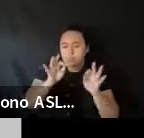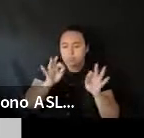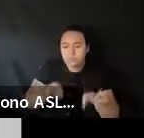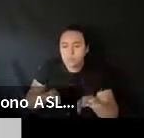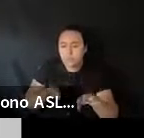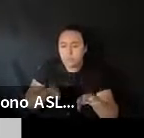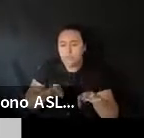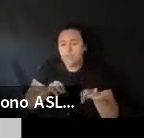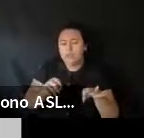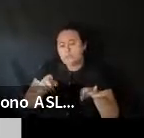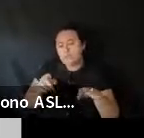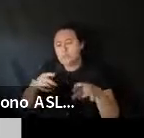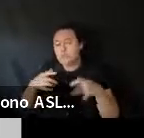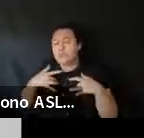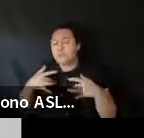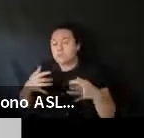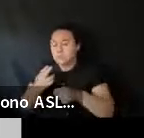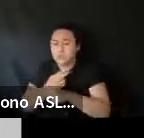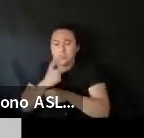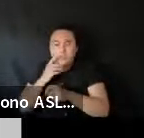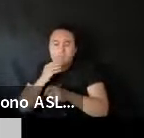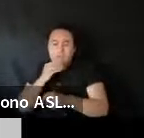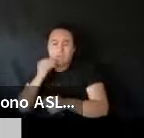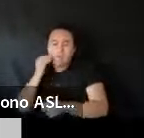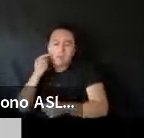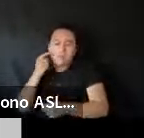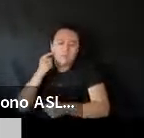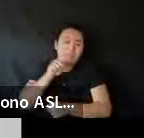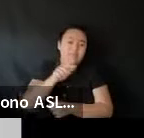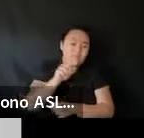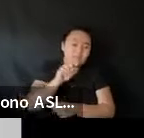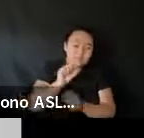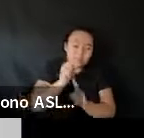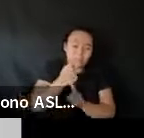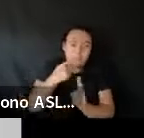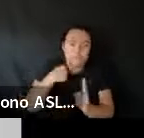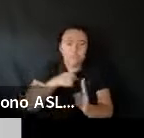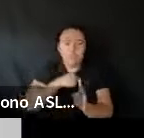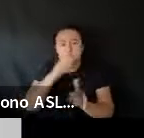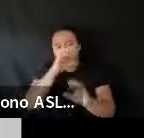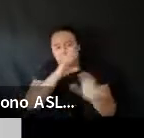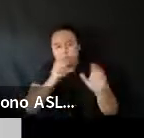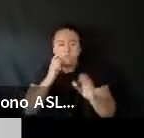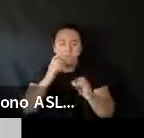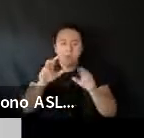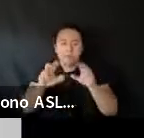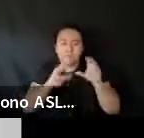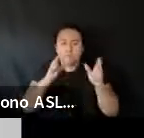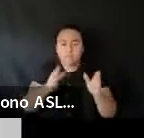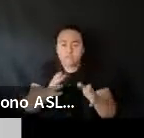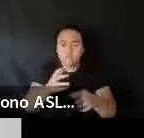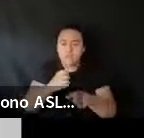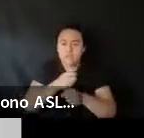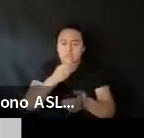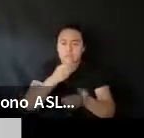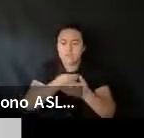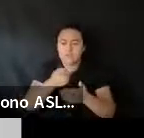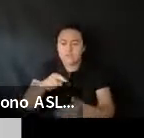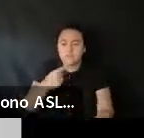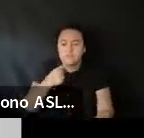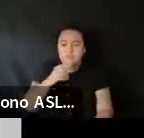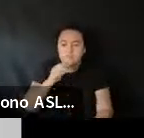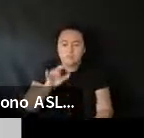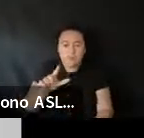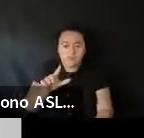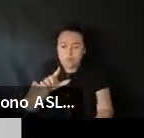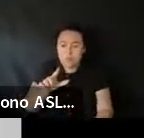Shop for your home. But in this case. Um. Maybe shop for investors. Or. Secure funds. That. You know. You say. Illinois